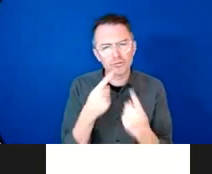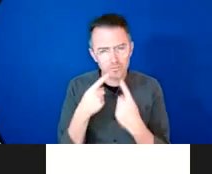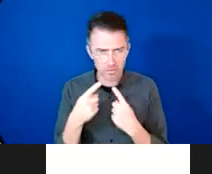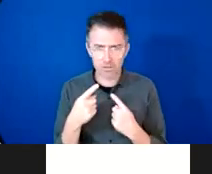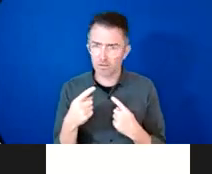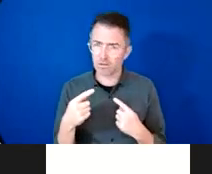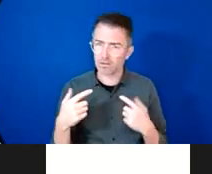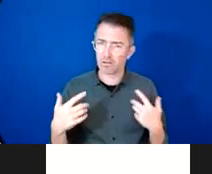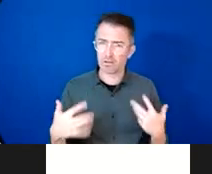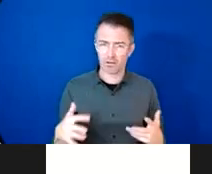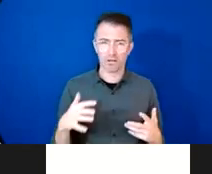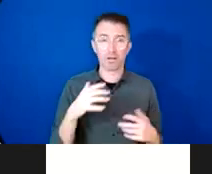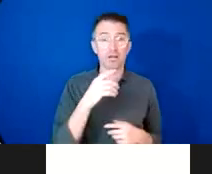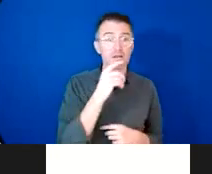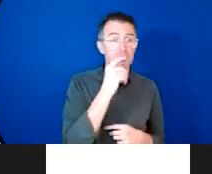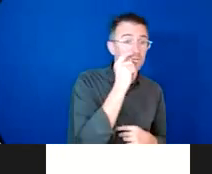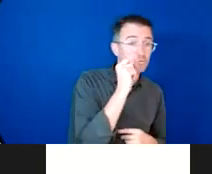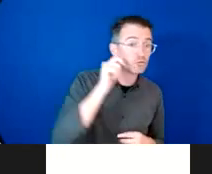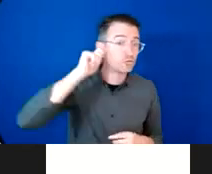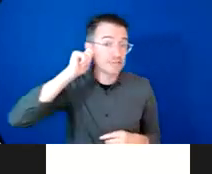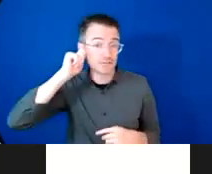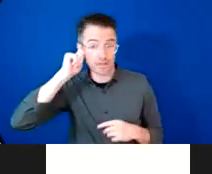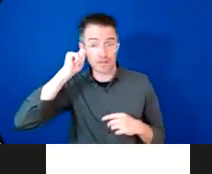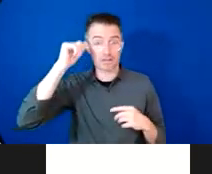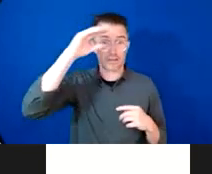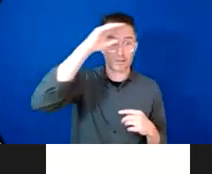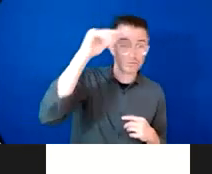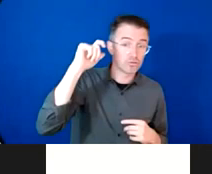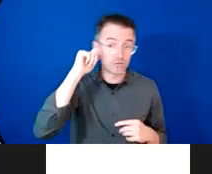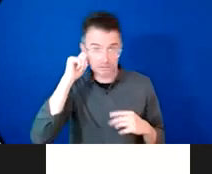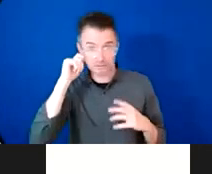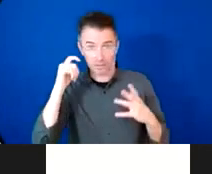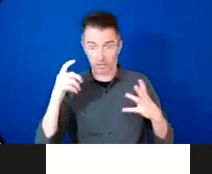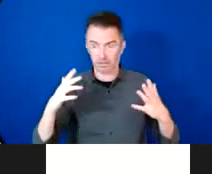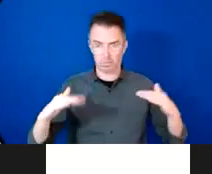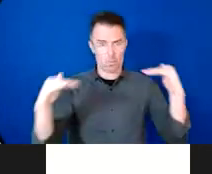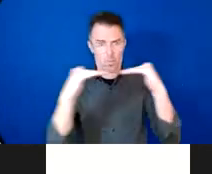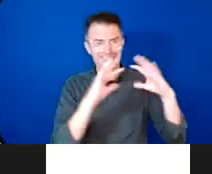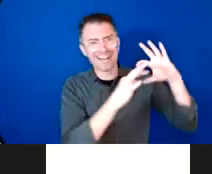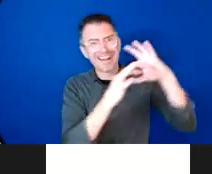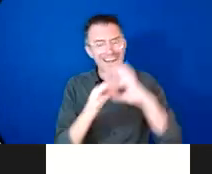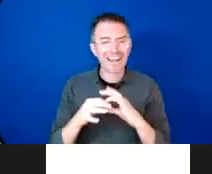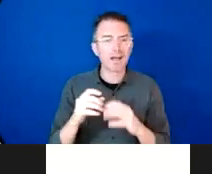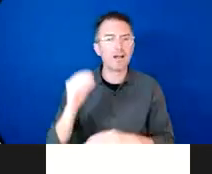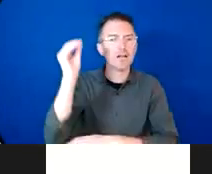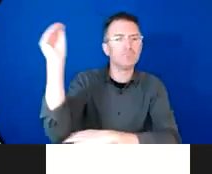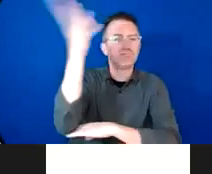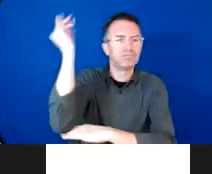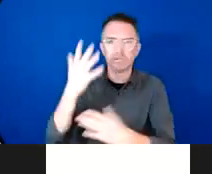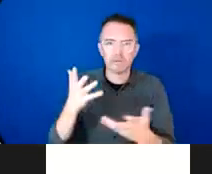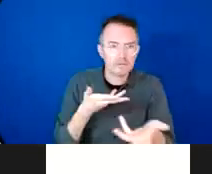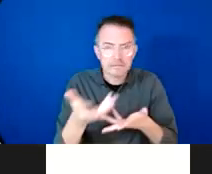strategy for SRHR what would that look like in a disaster setting what would that look like for countries